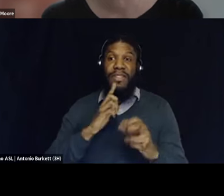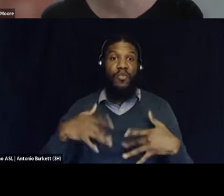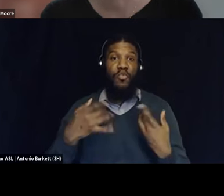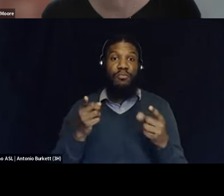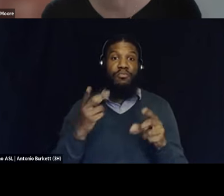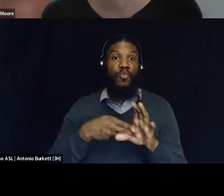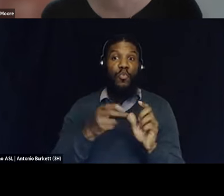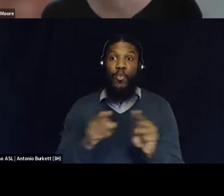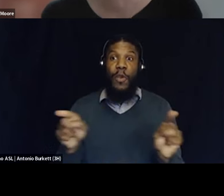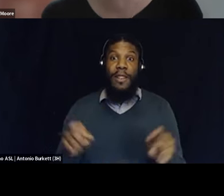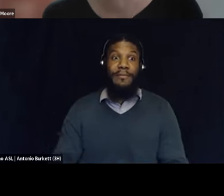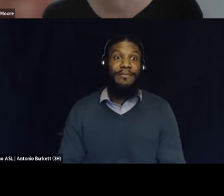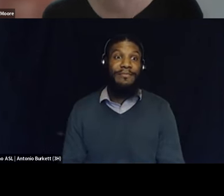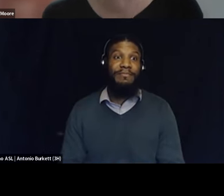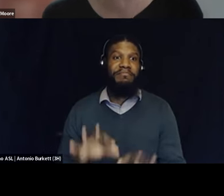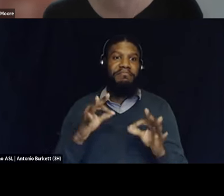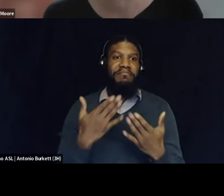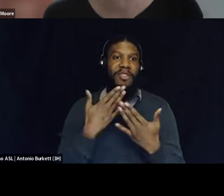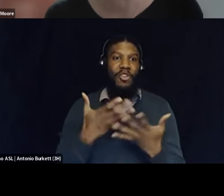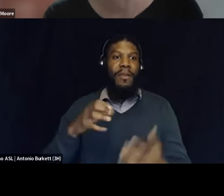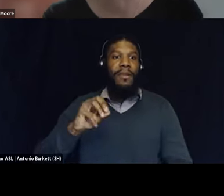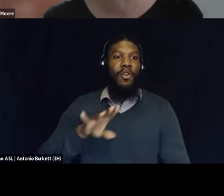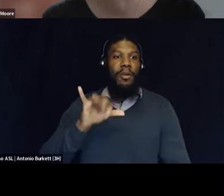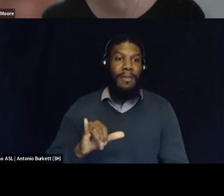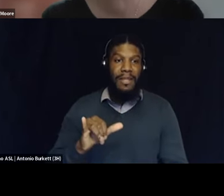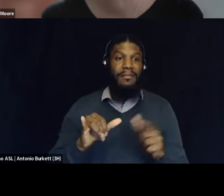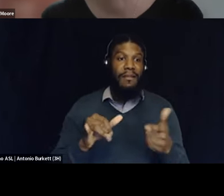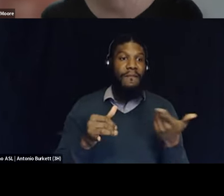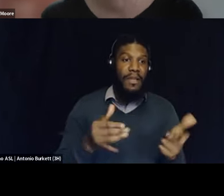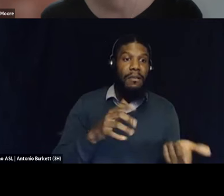Thank you. Let's go to Emily, and then we'll bring Kim in right afterwards.